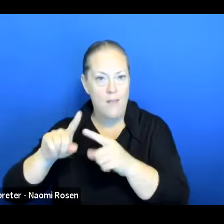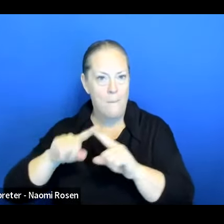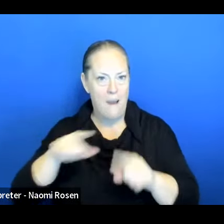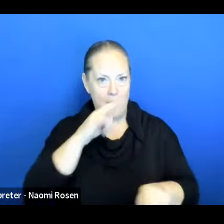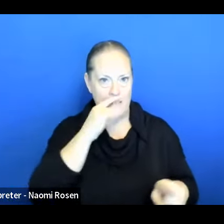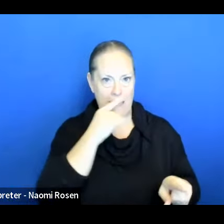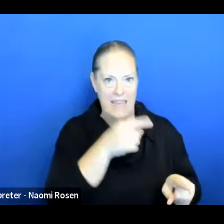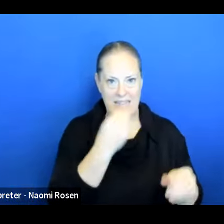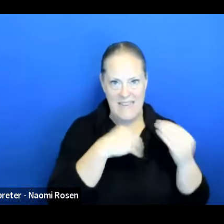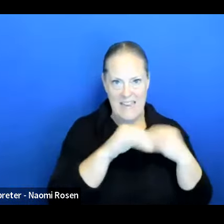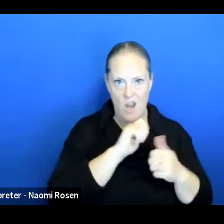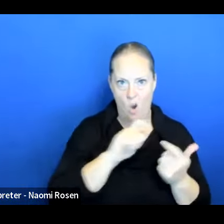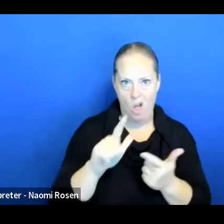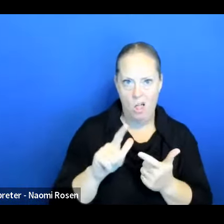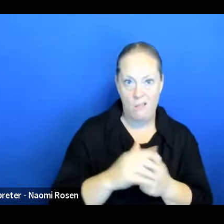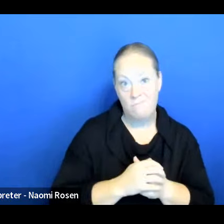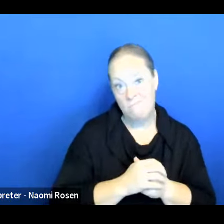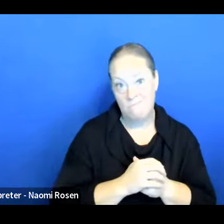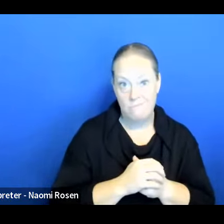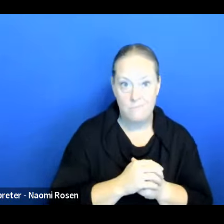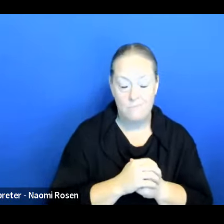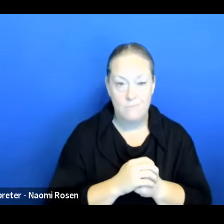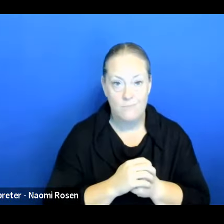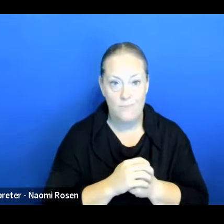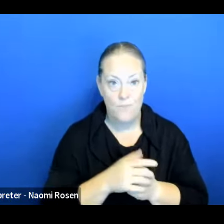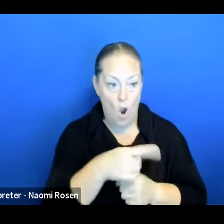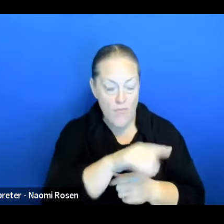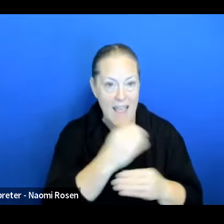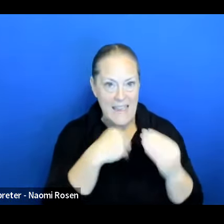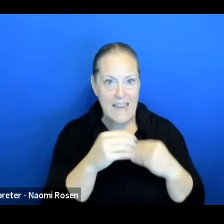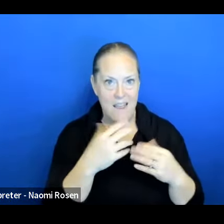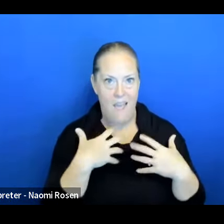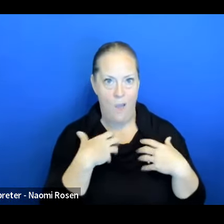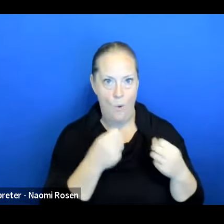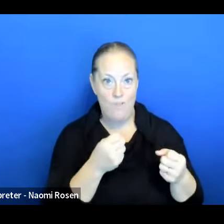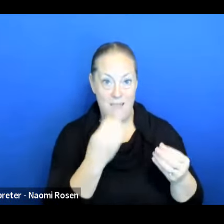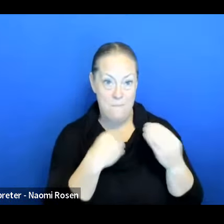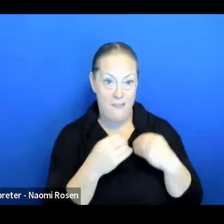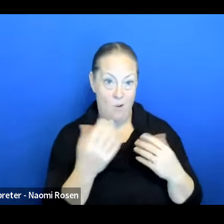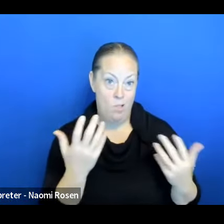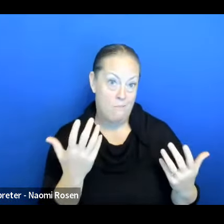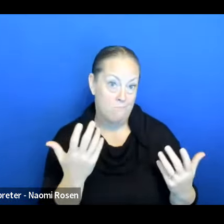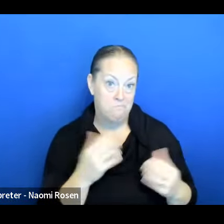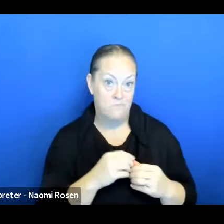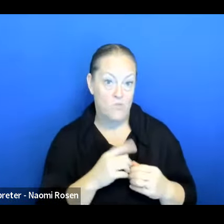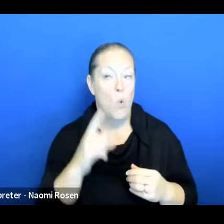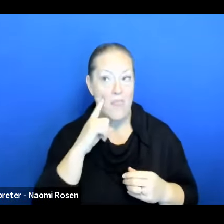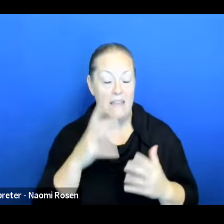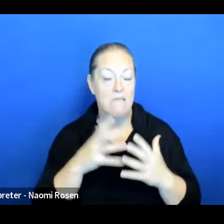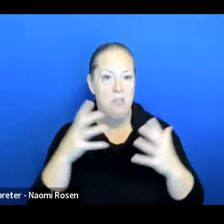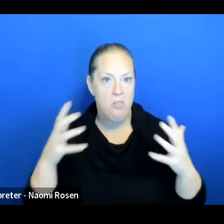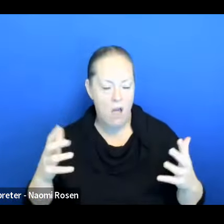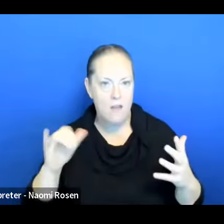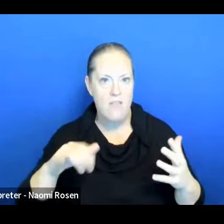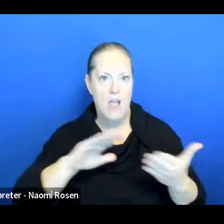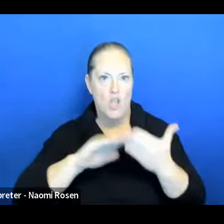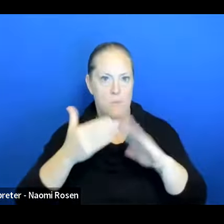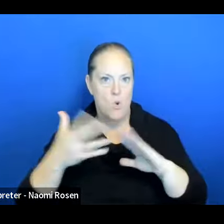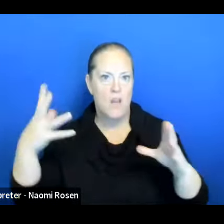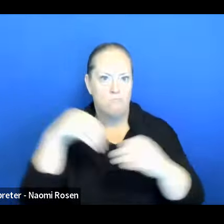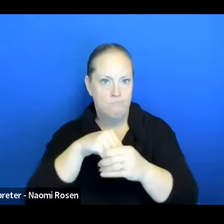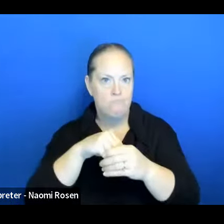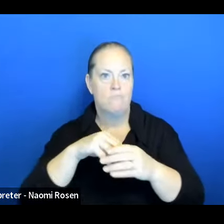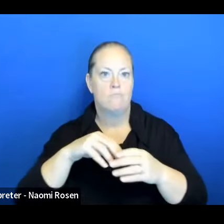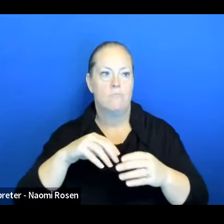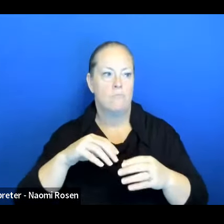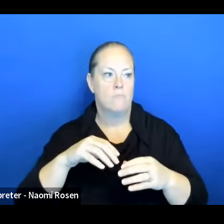it or are, are they are completing that nutritious meal? So I think it's a lot of just bringing community engagement and bringing